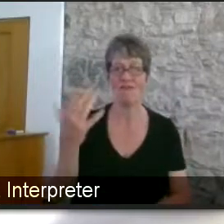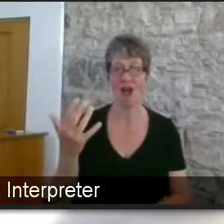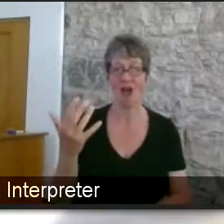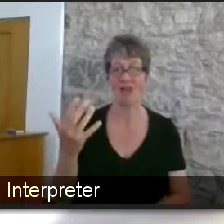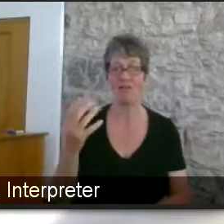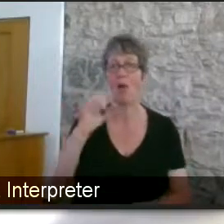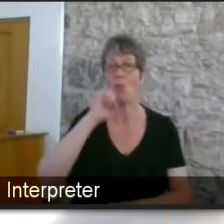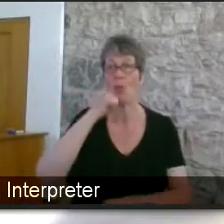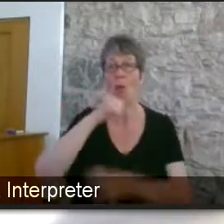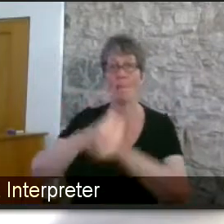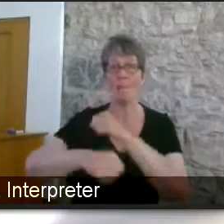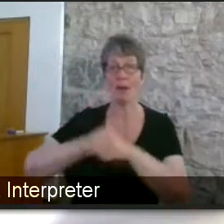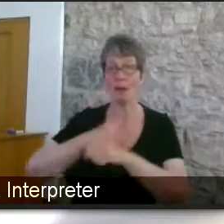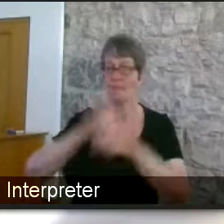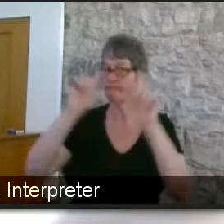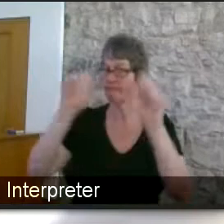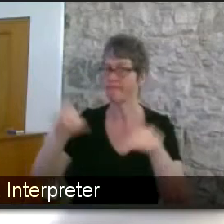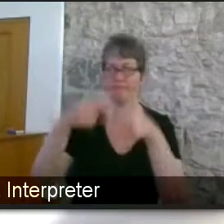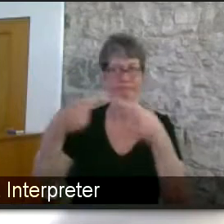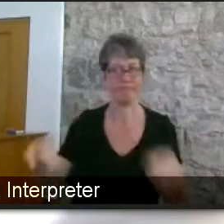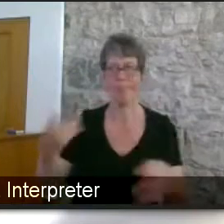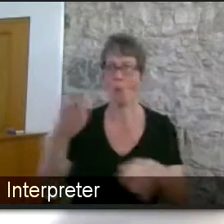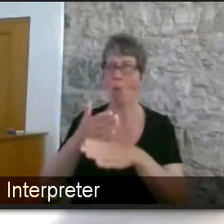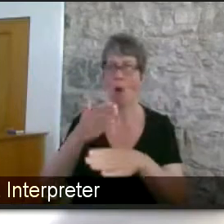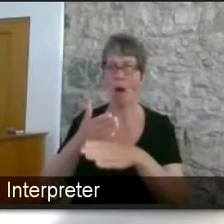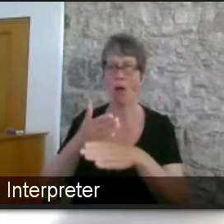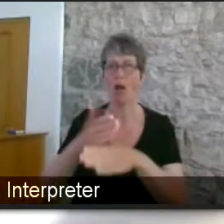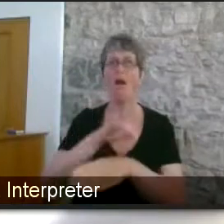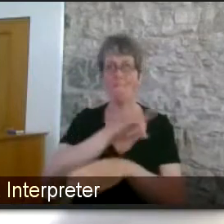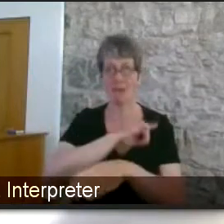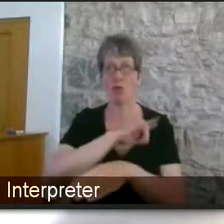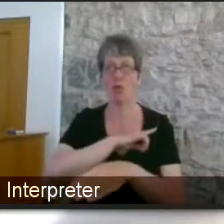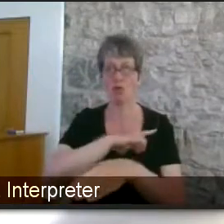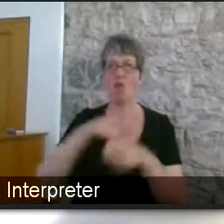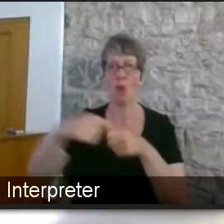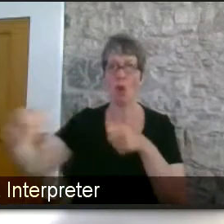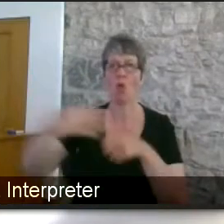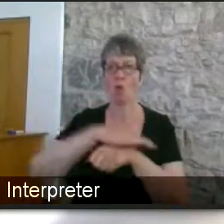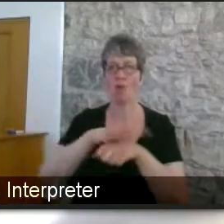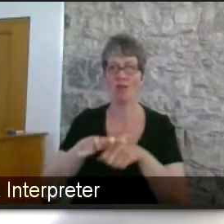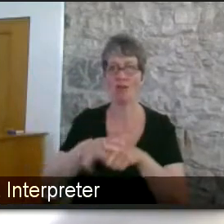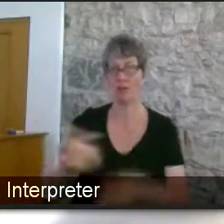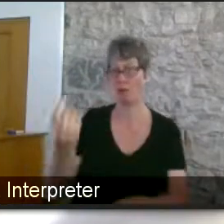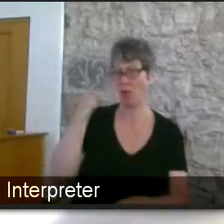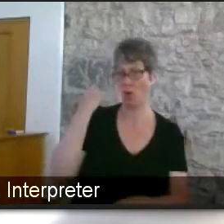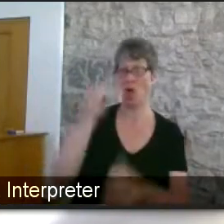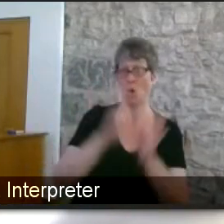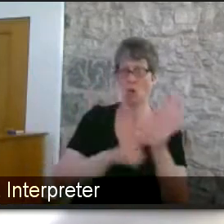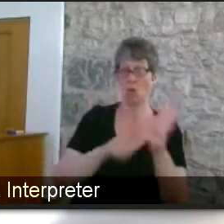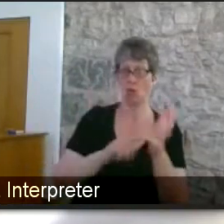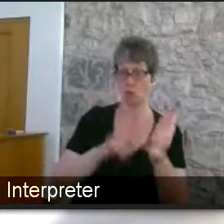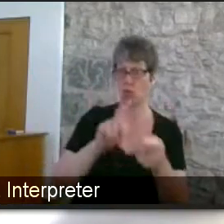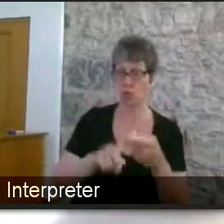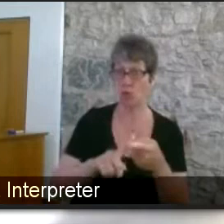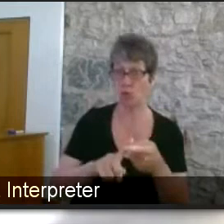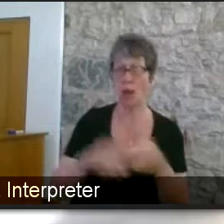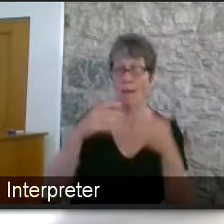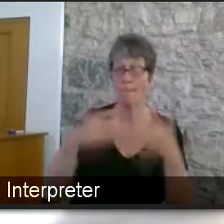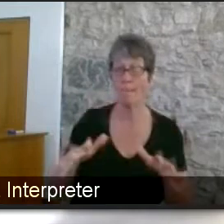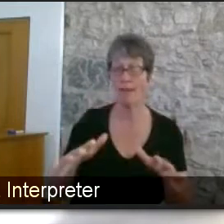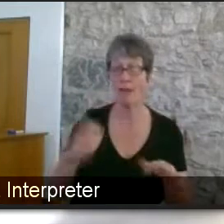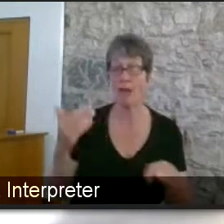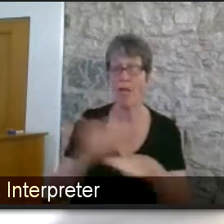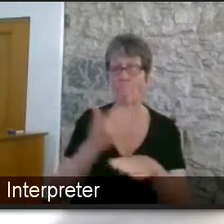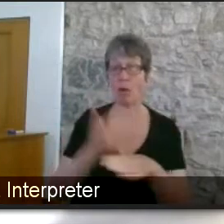of long covered an employment tribunal case in scotland in june you may may or may not be aware of this um